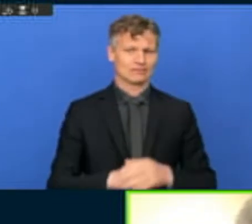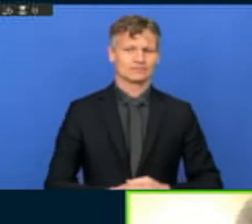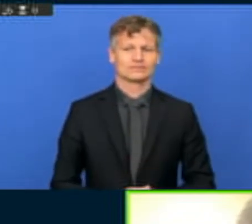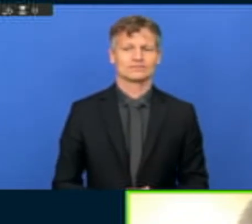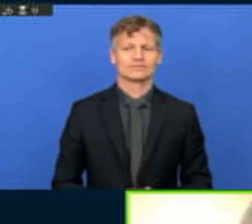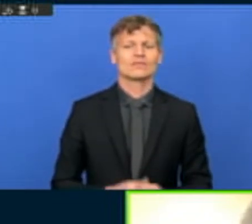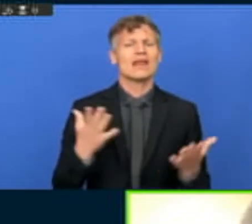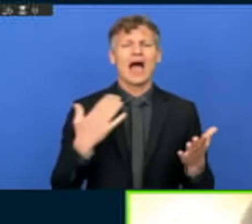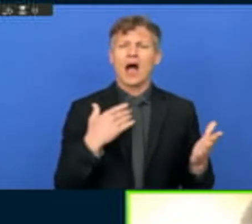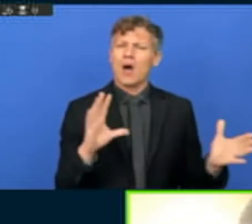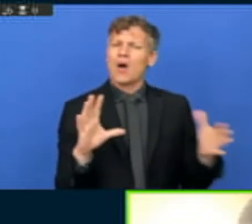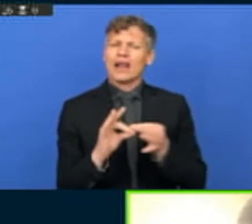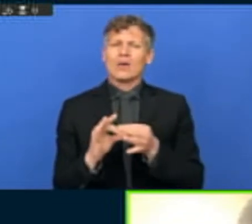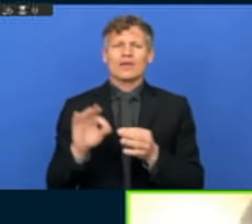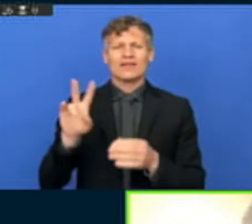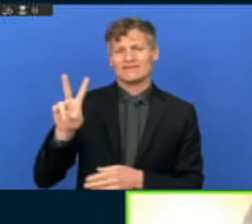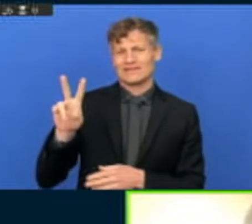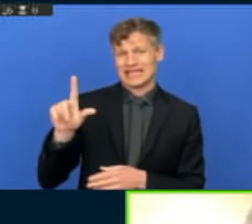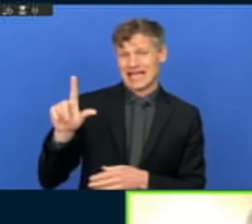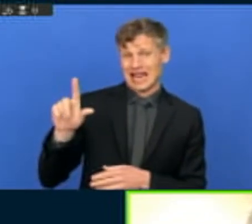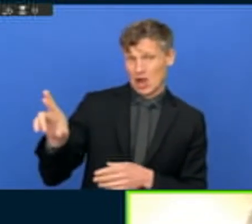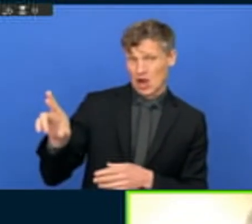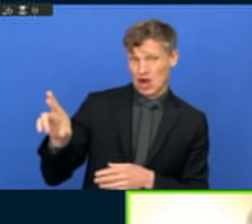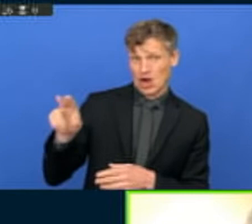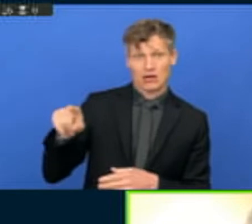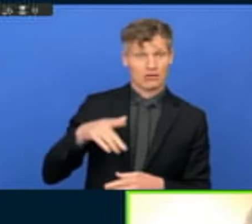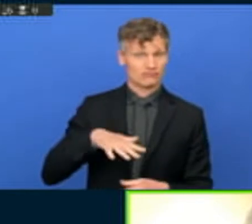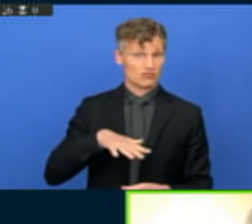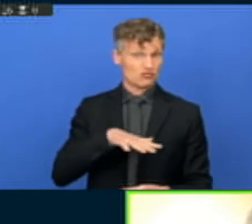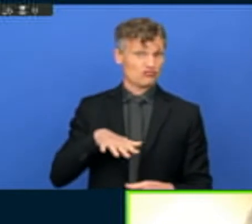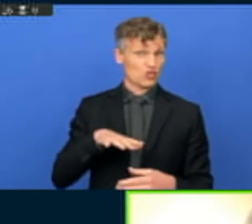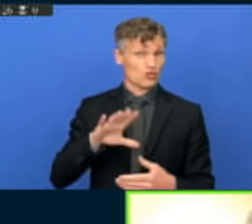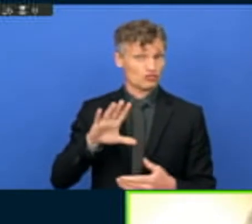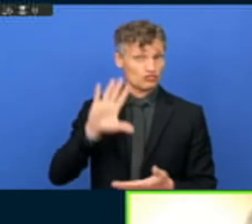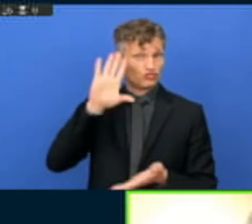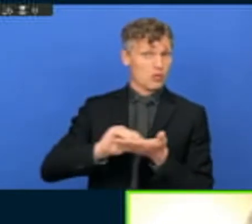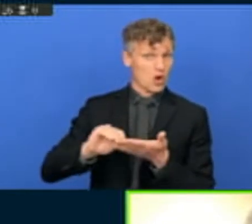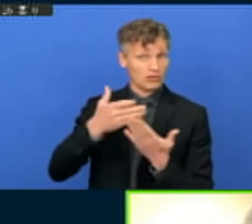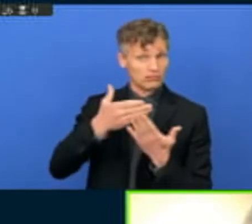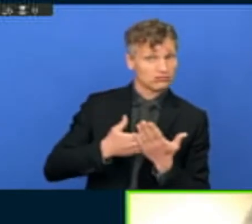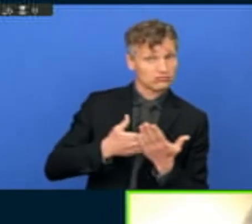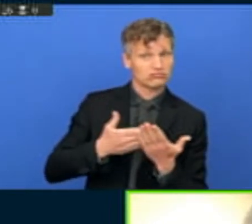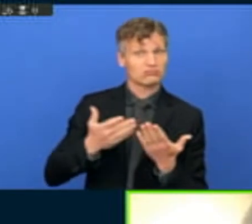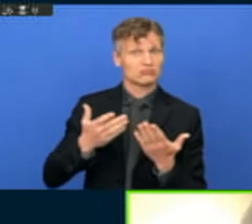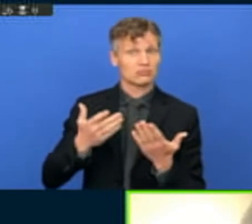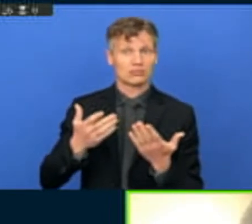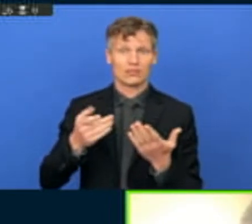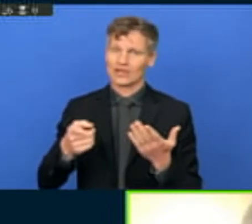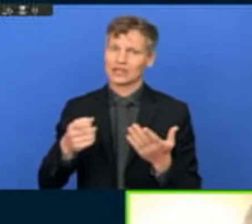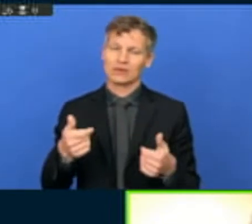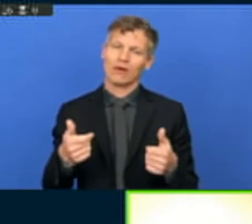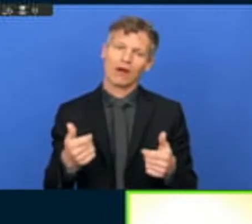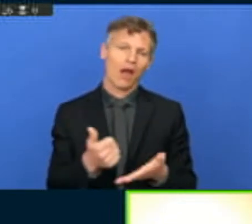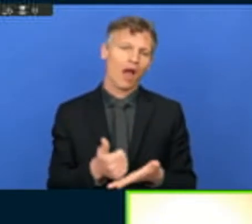VLRs, the Voluntary Local Reviews, coming very handy to stimulate also further implementation at this